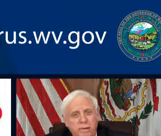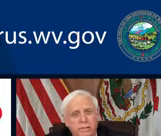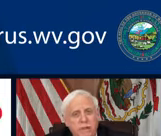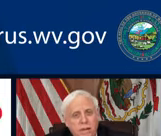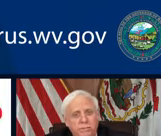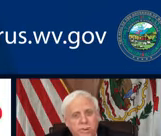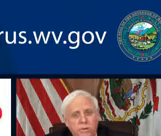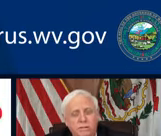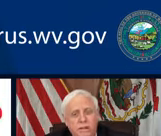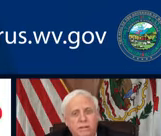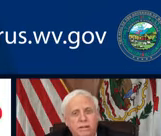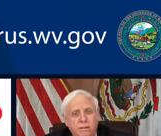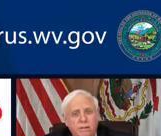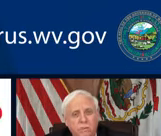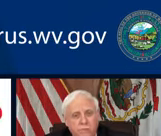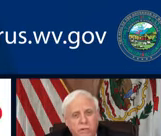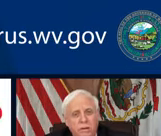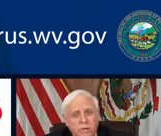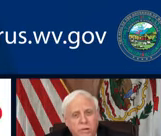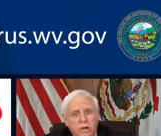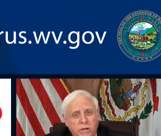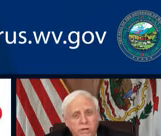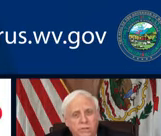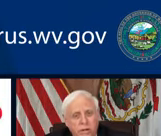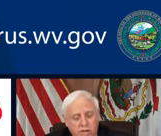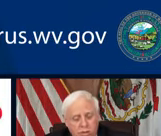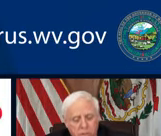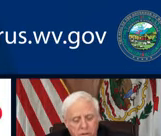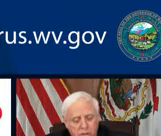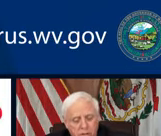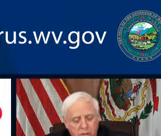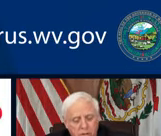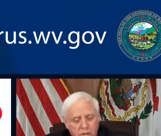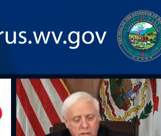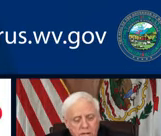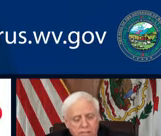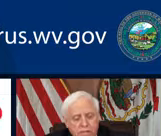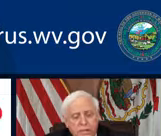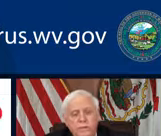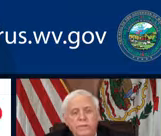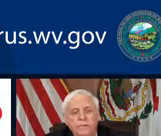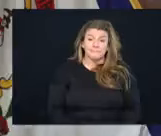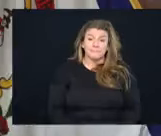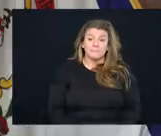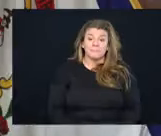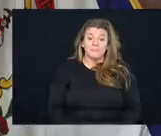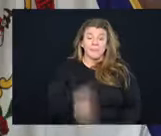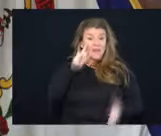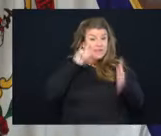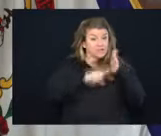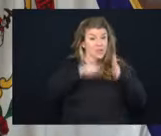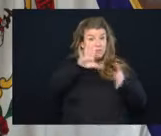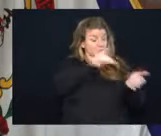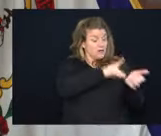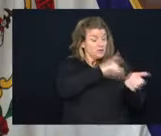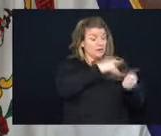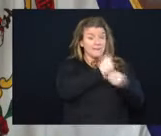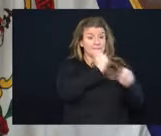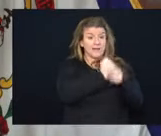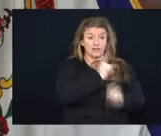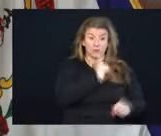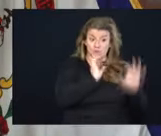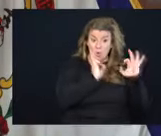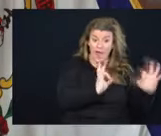badly. There's a lot of folks out there that can really, really use your help. Check with your position and make sure it's okay,